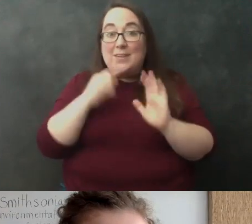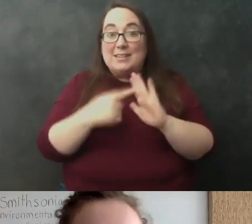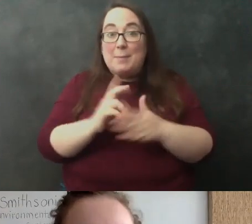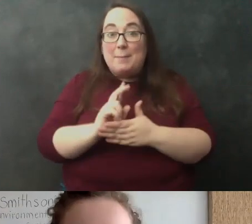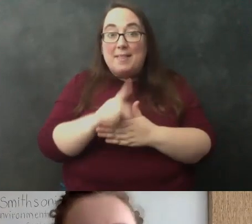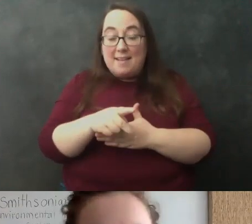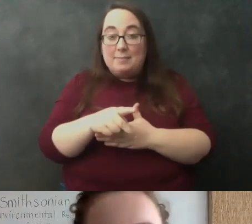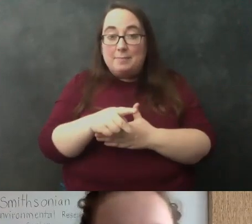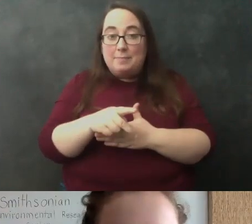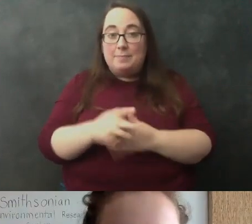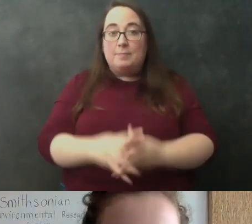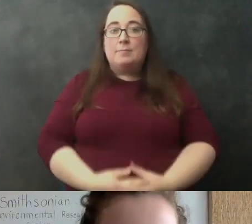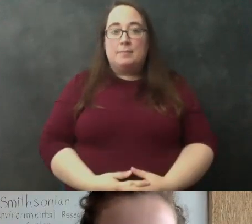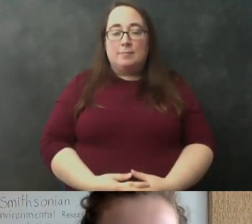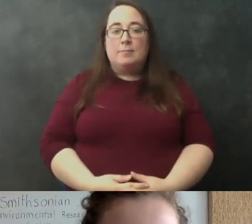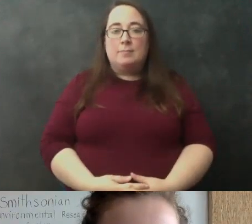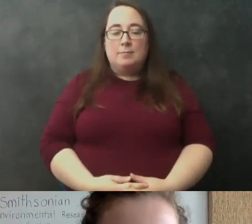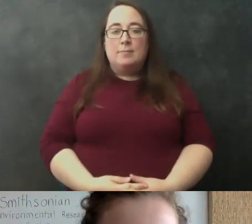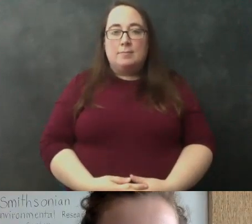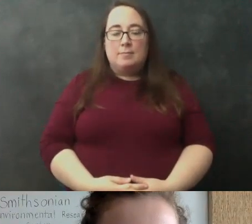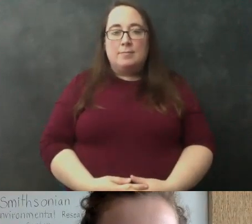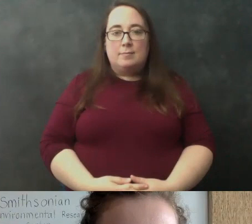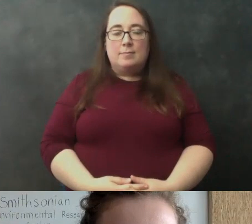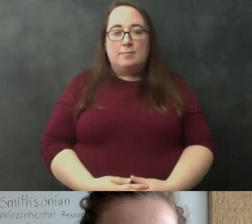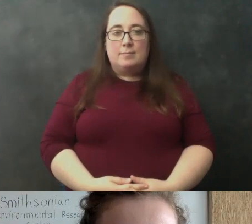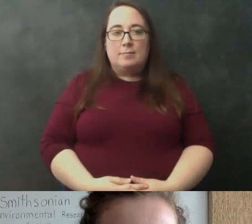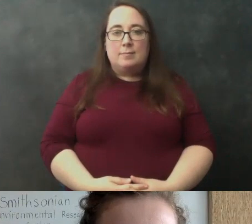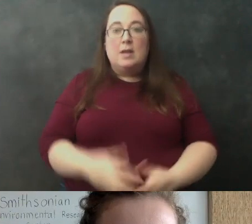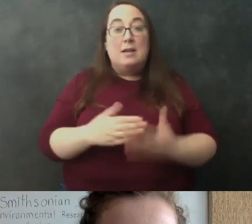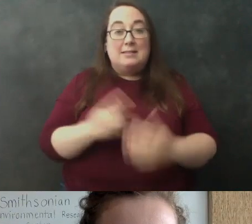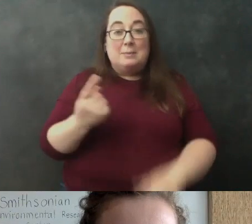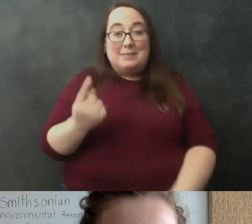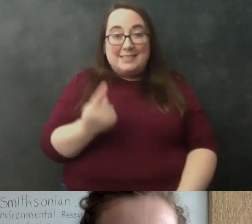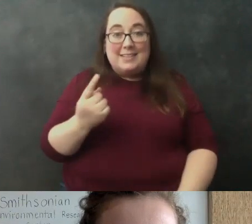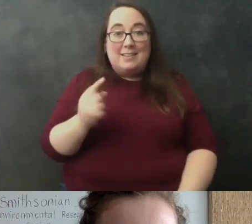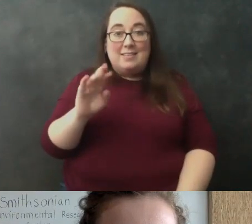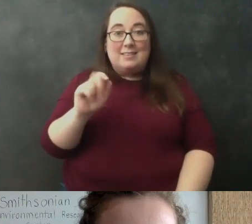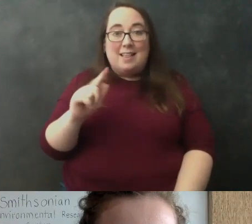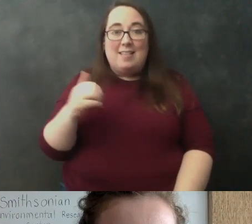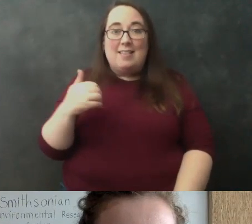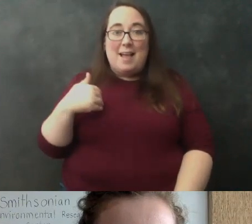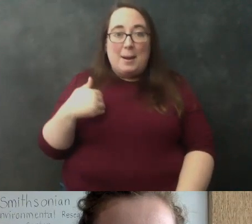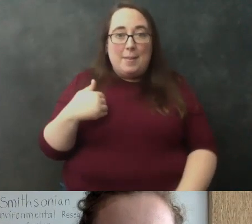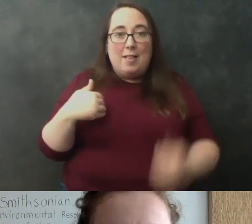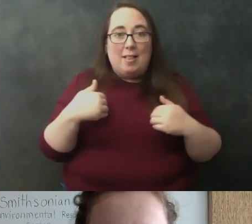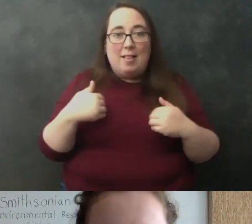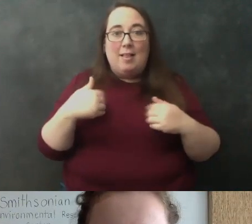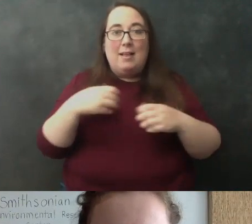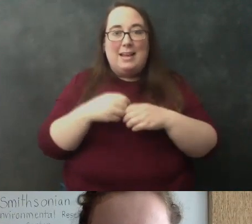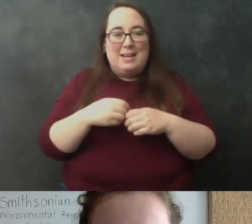strong cell wall um there's also certain um like single-celled animals that live in um the water column